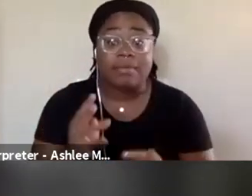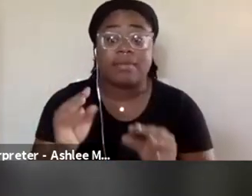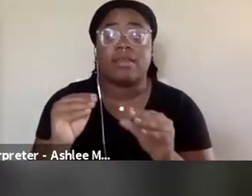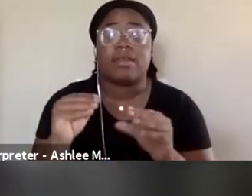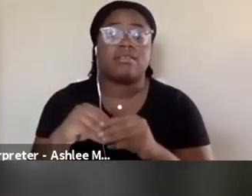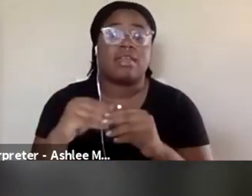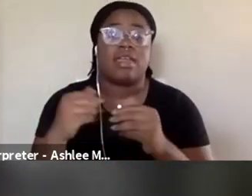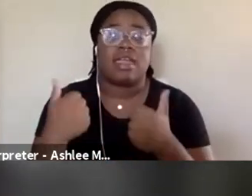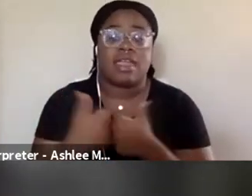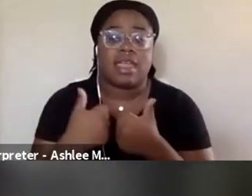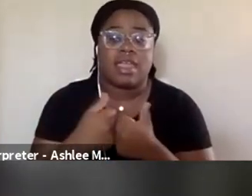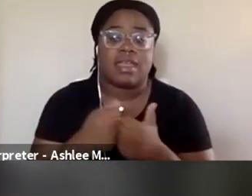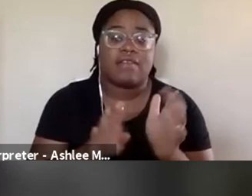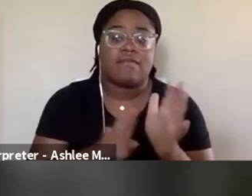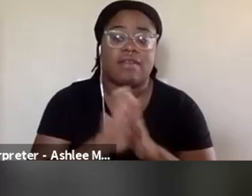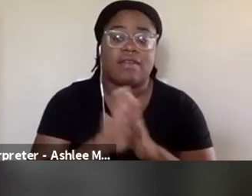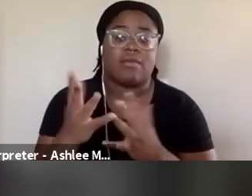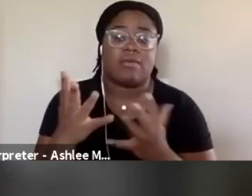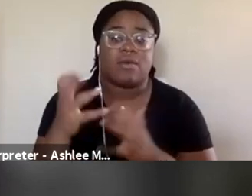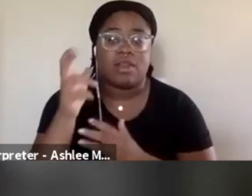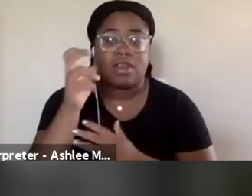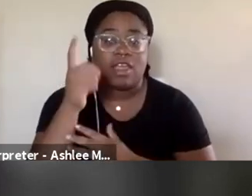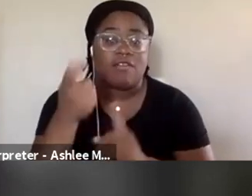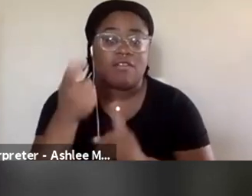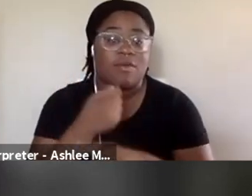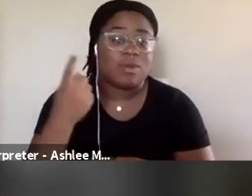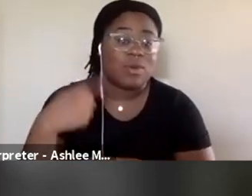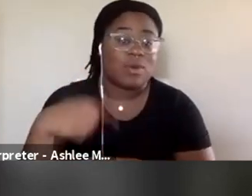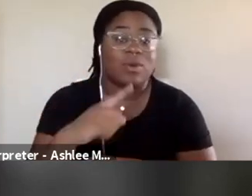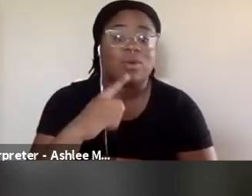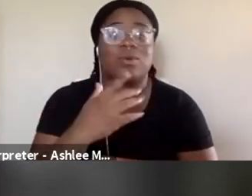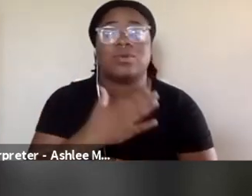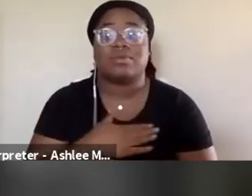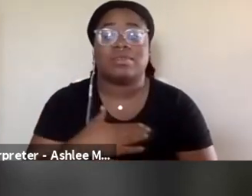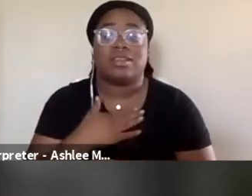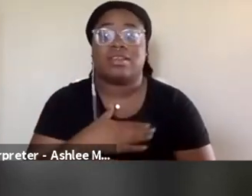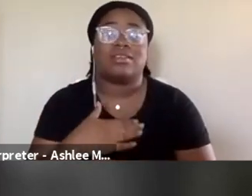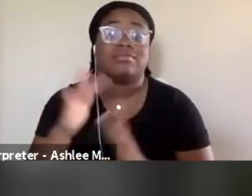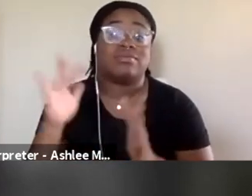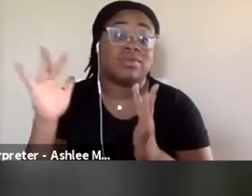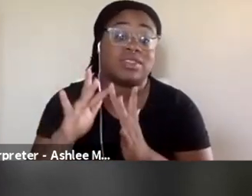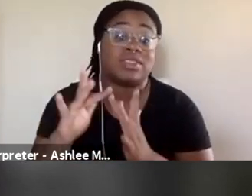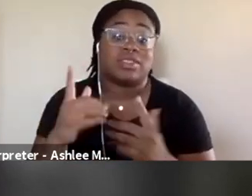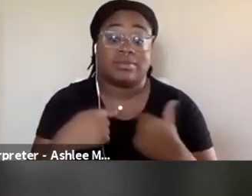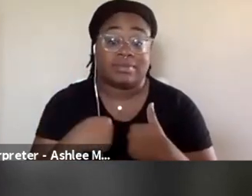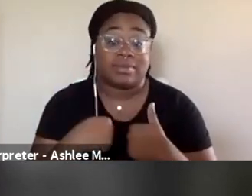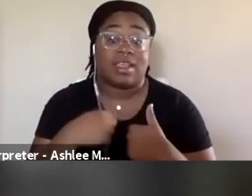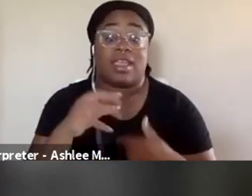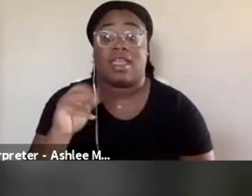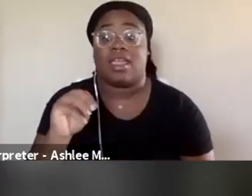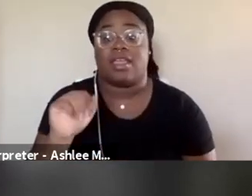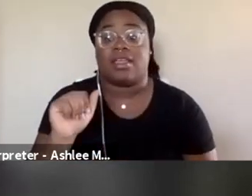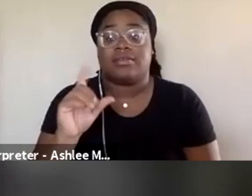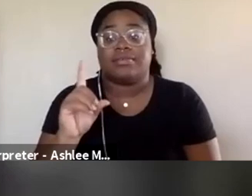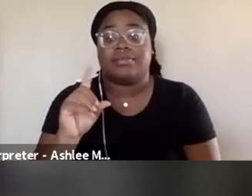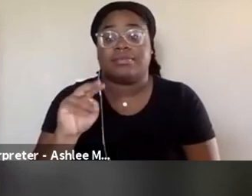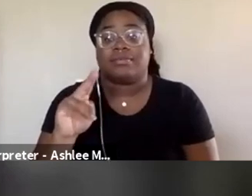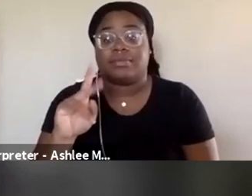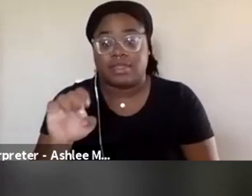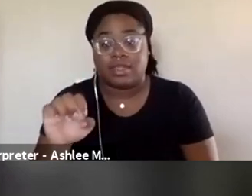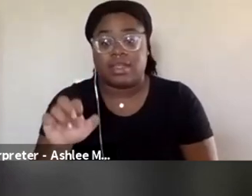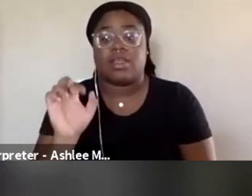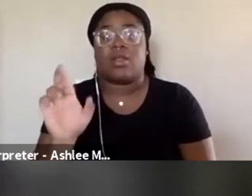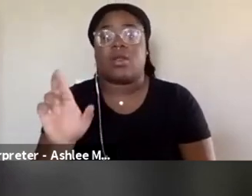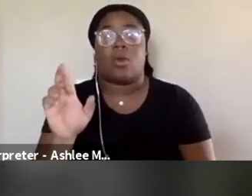development. But we really want to hear from you, so please reach out to me, Madeline at CJN, or